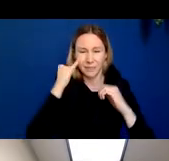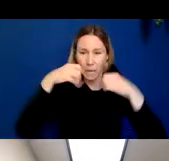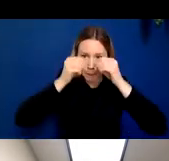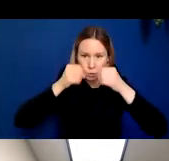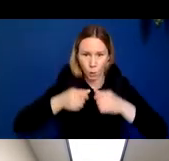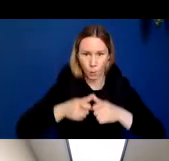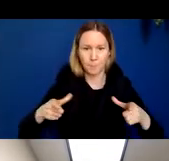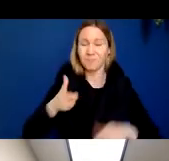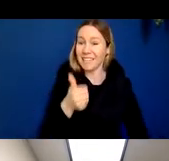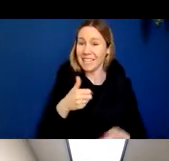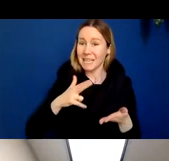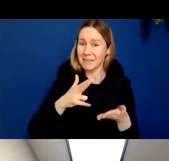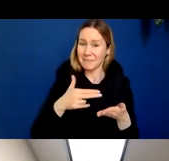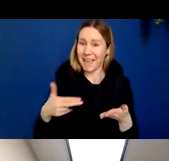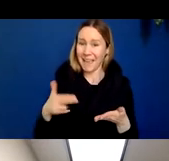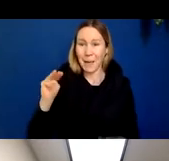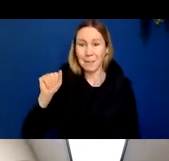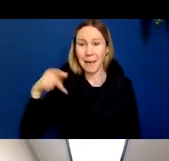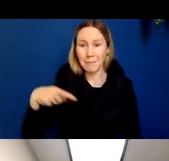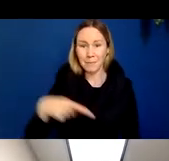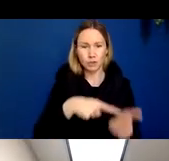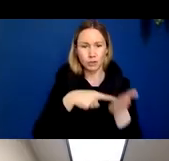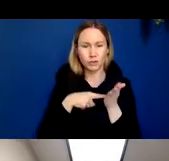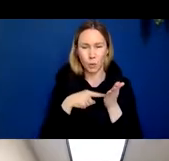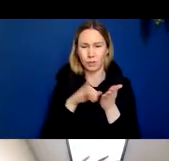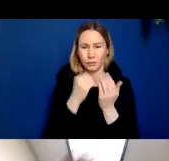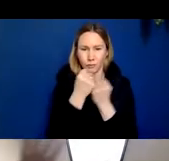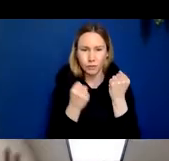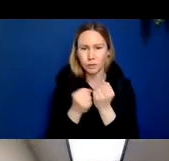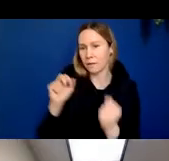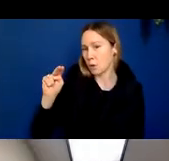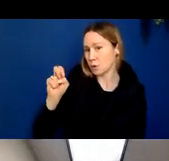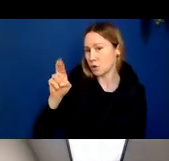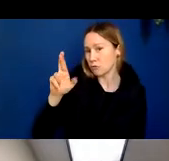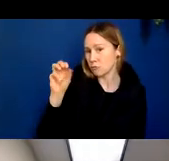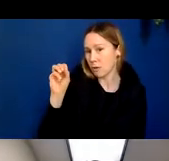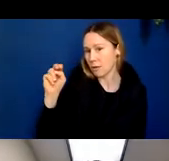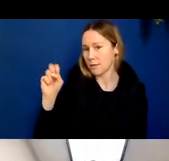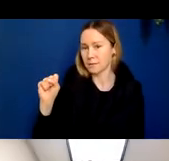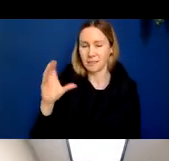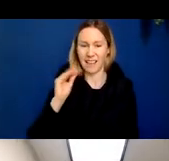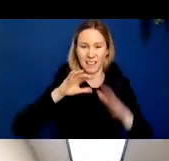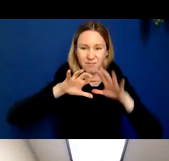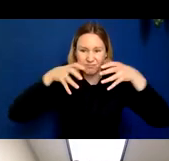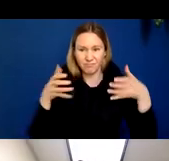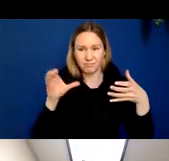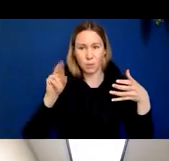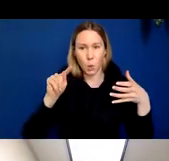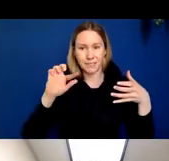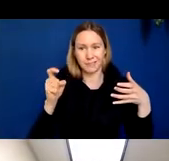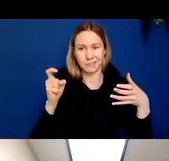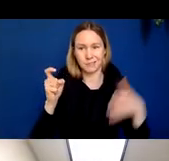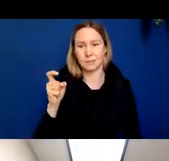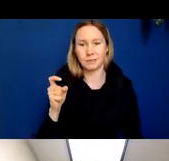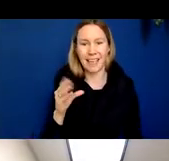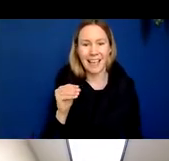map showing us the different architecture of the neurons in different parts of the brain cortex and basically